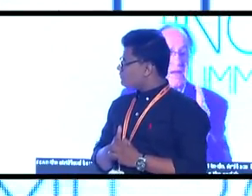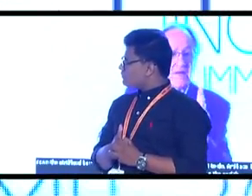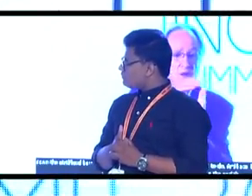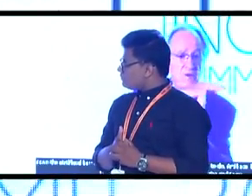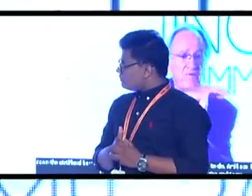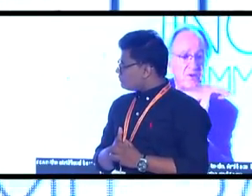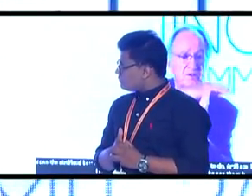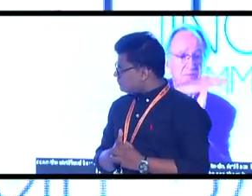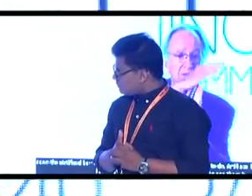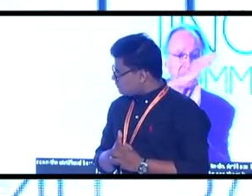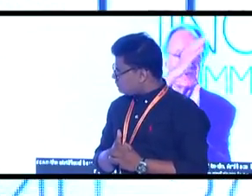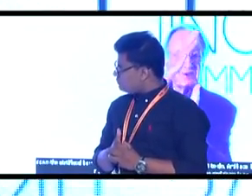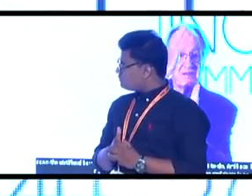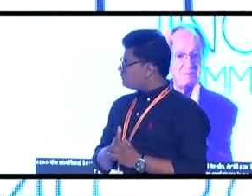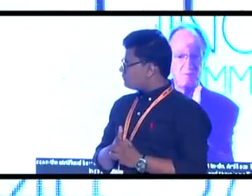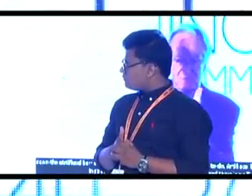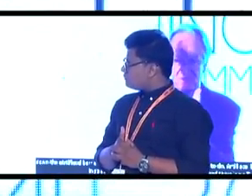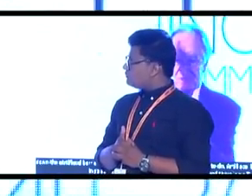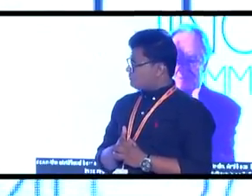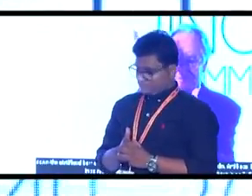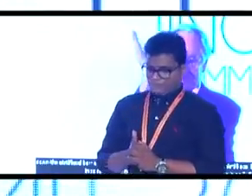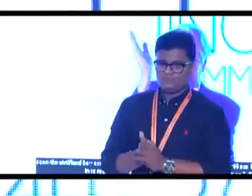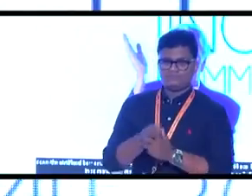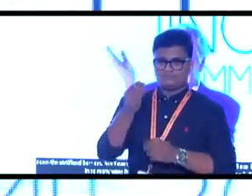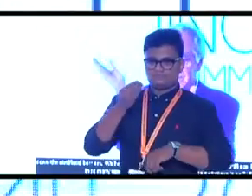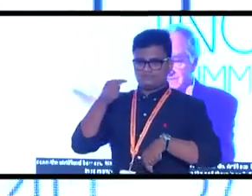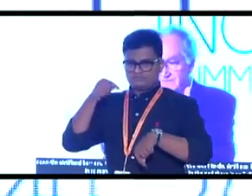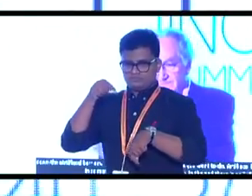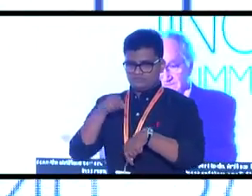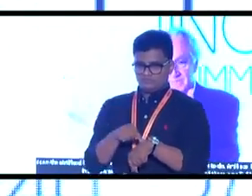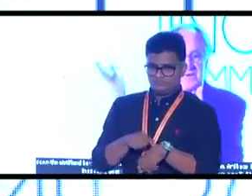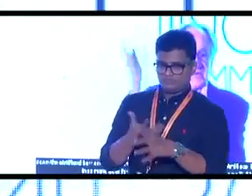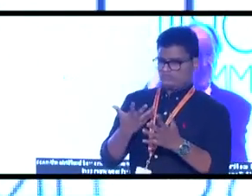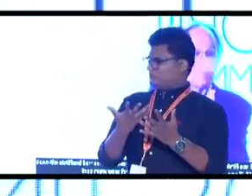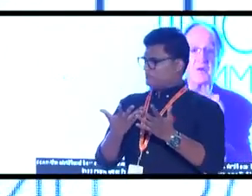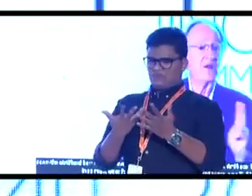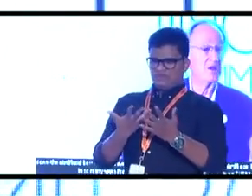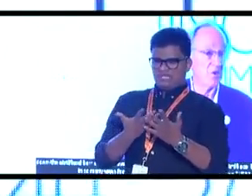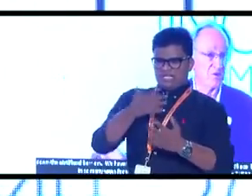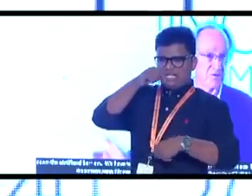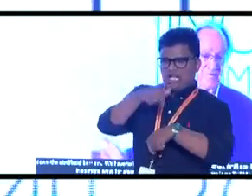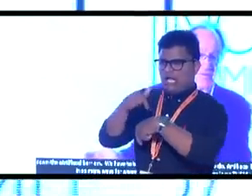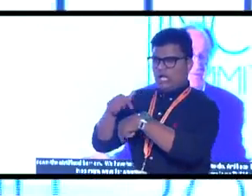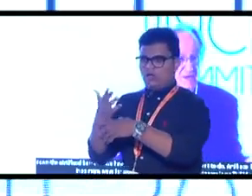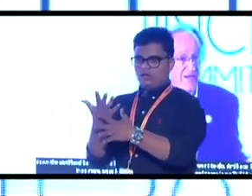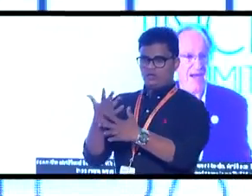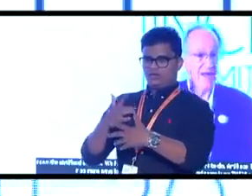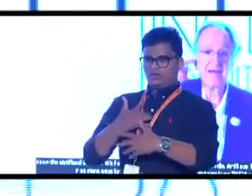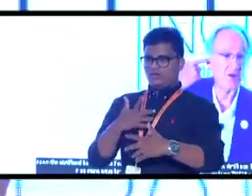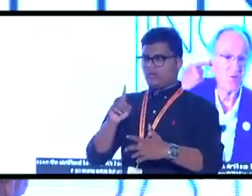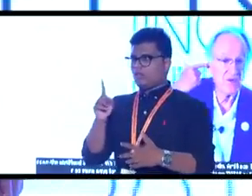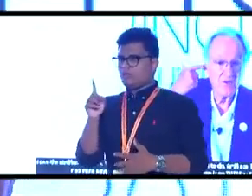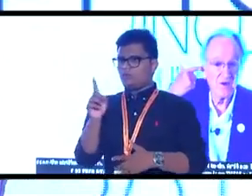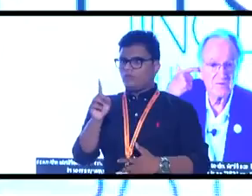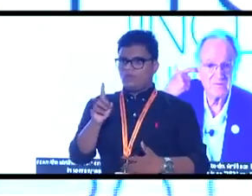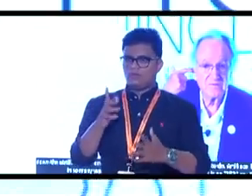and then we fall someplace else on that spectrum, don't we? We may fall someplace else. We get older. I